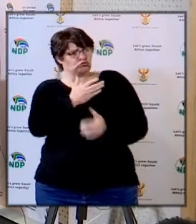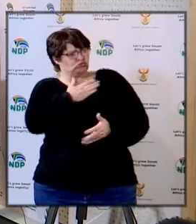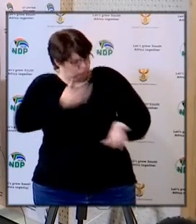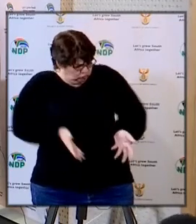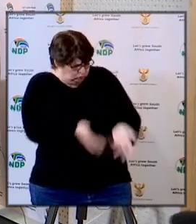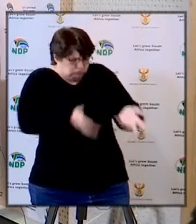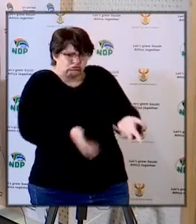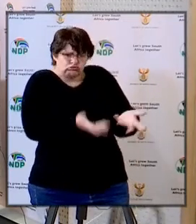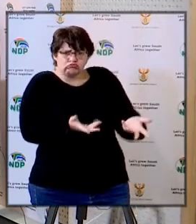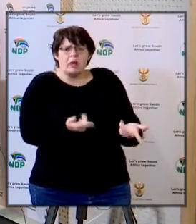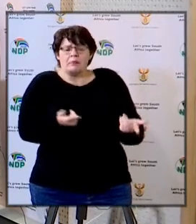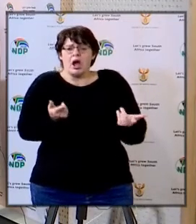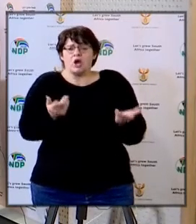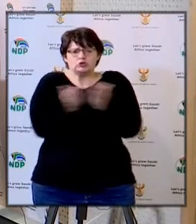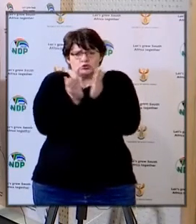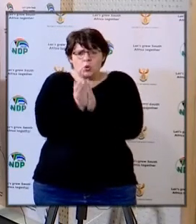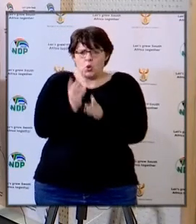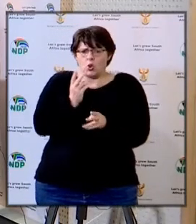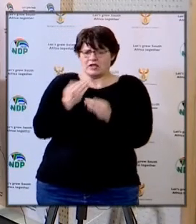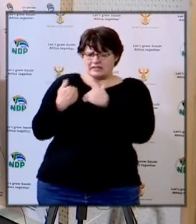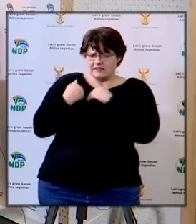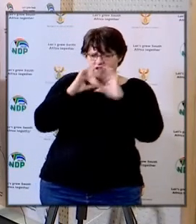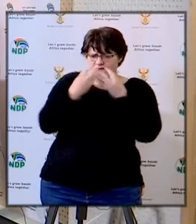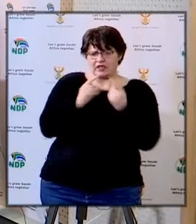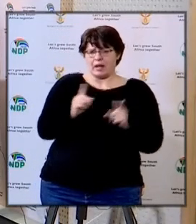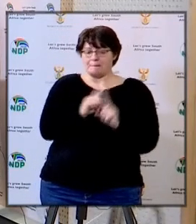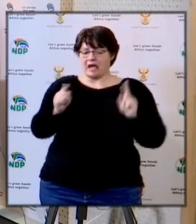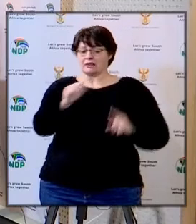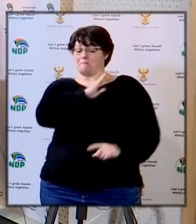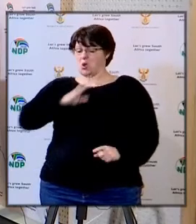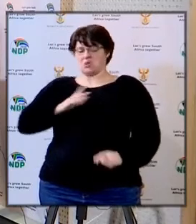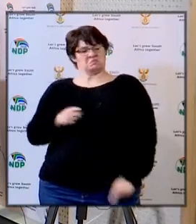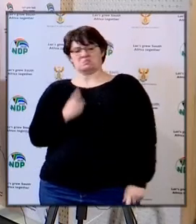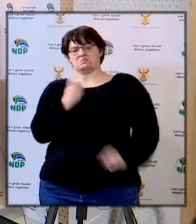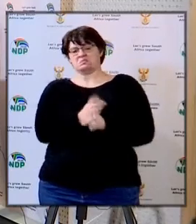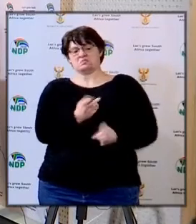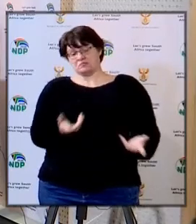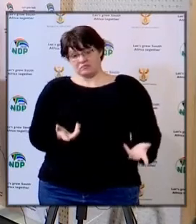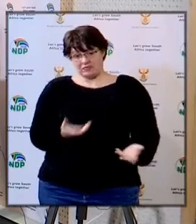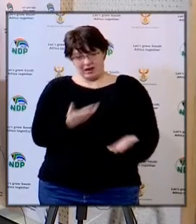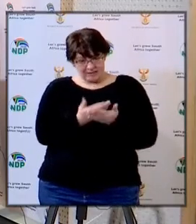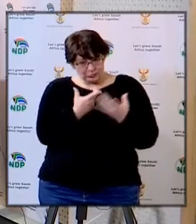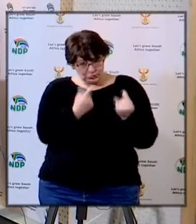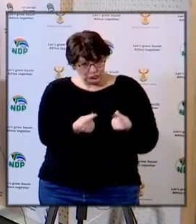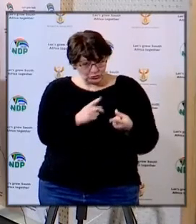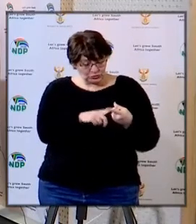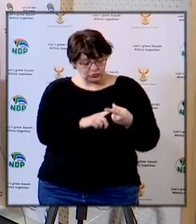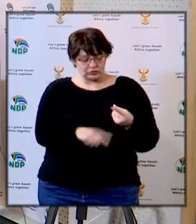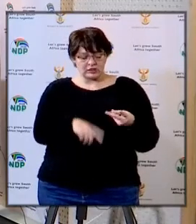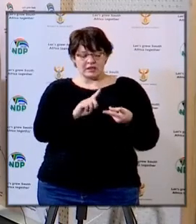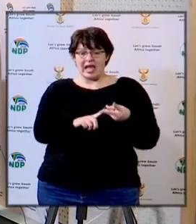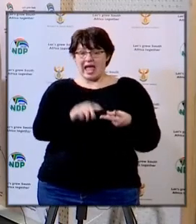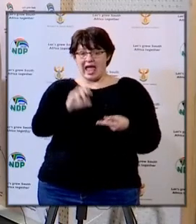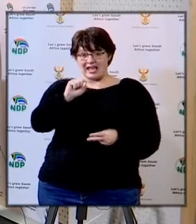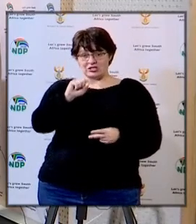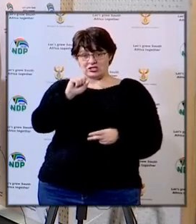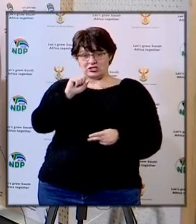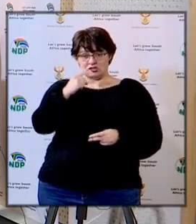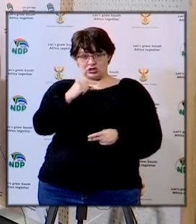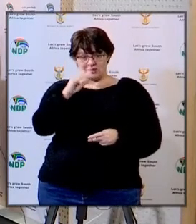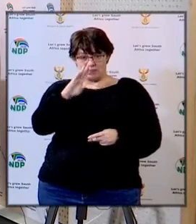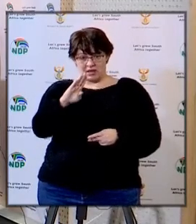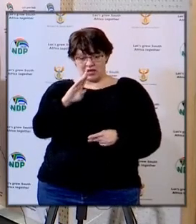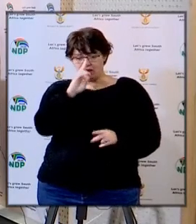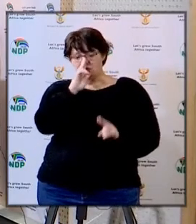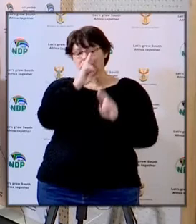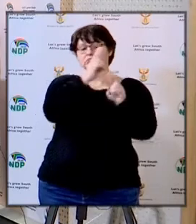school staff implementing the necessary safety measures also are parents or SGB members allowed to visit